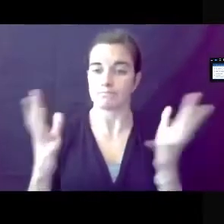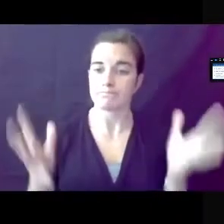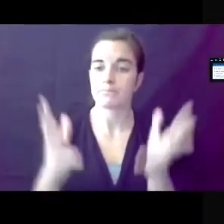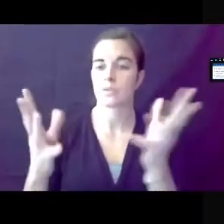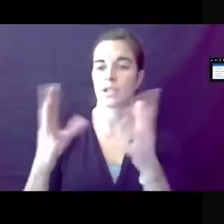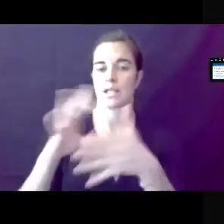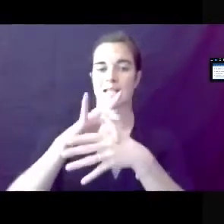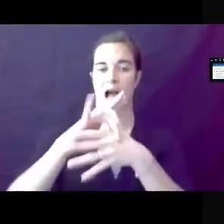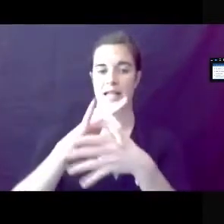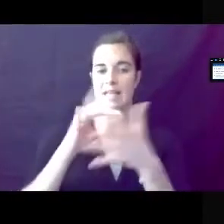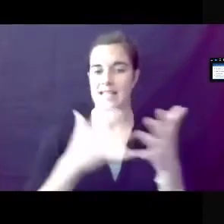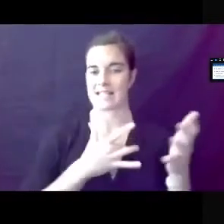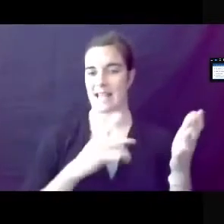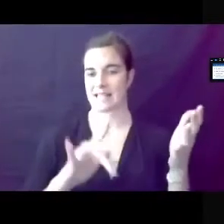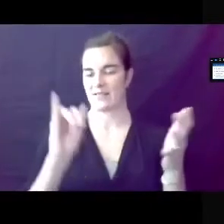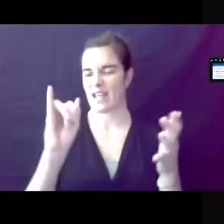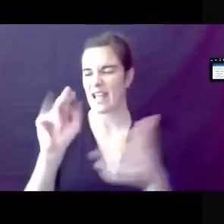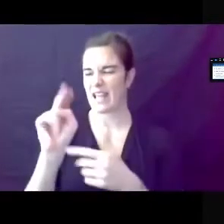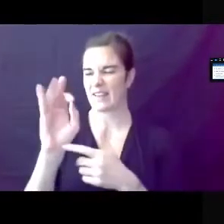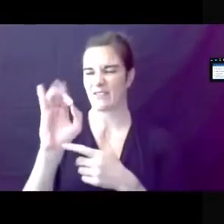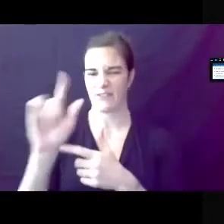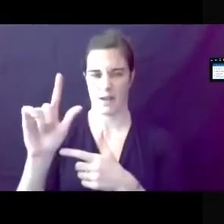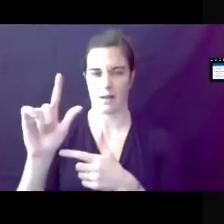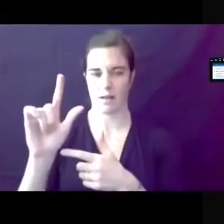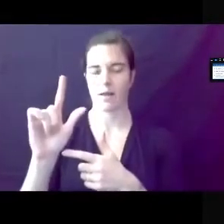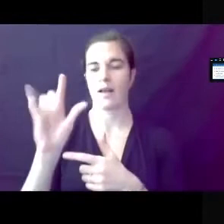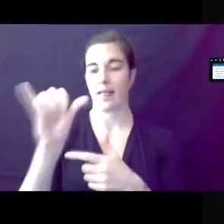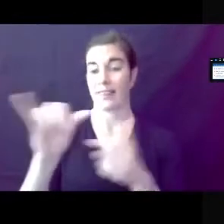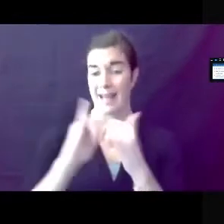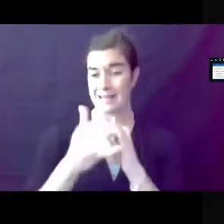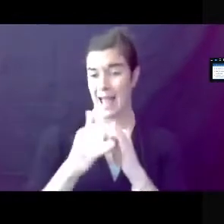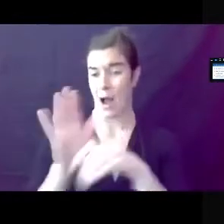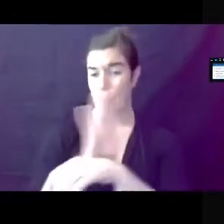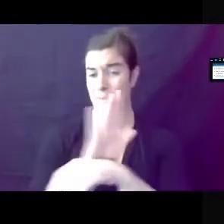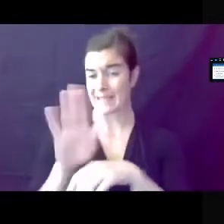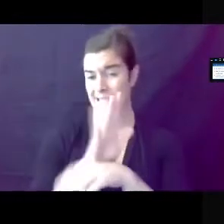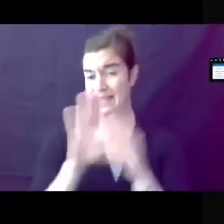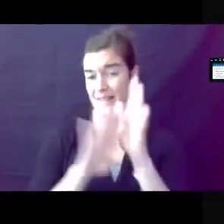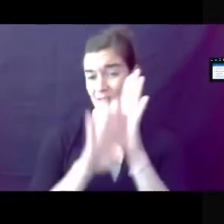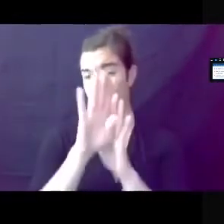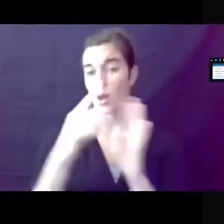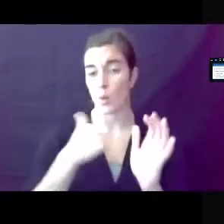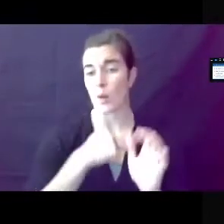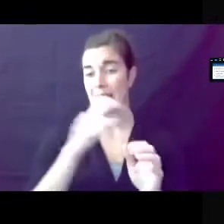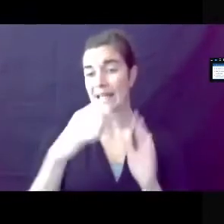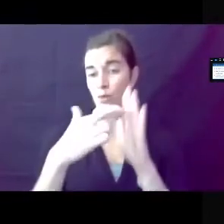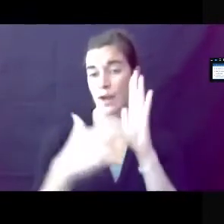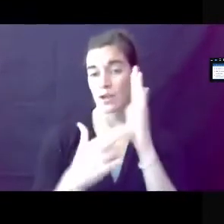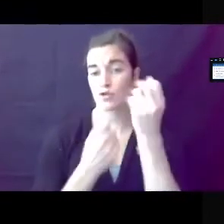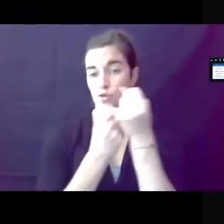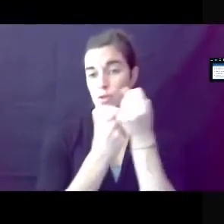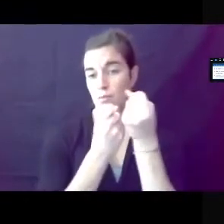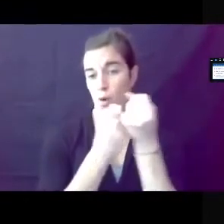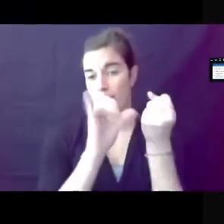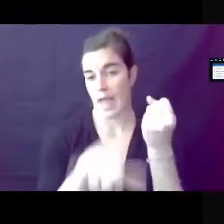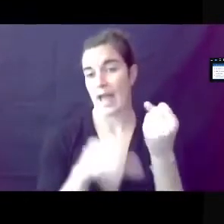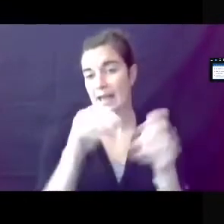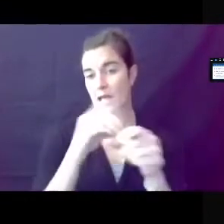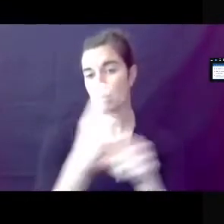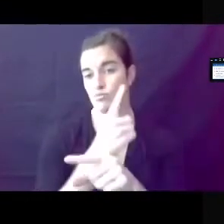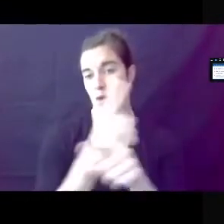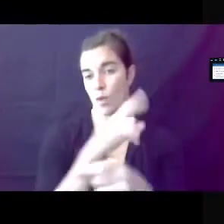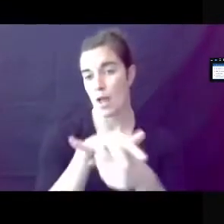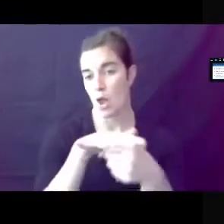most of the city is developed, and most of our commercial development is infill, and we need to have regulations that support and encourage that in appropriate locations.